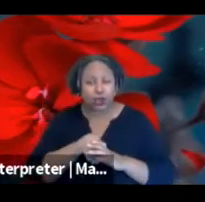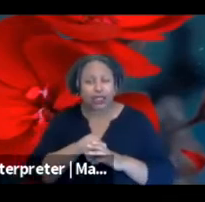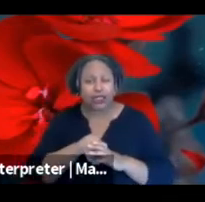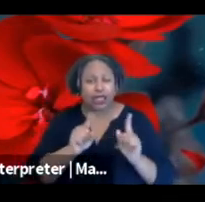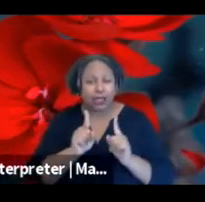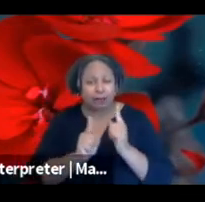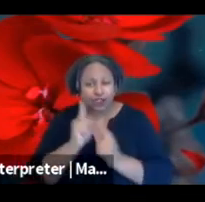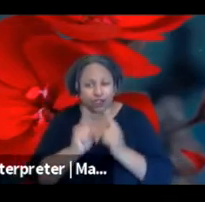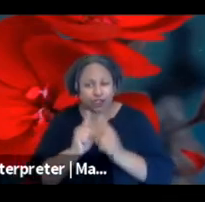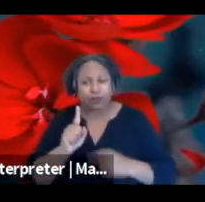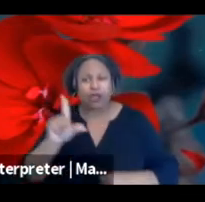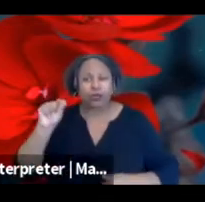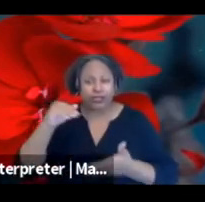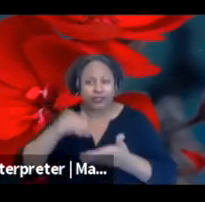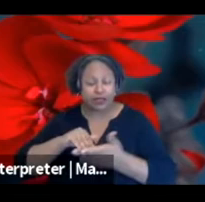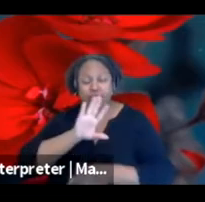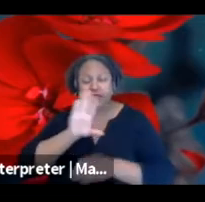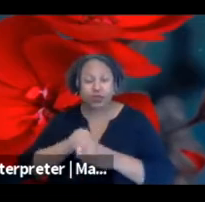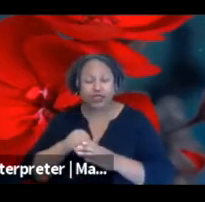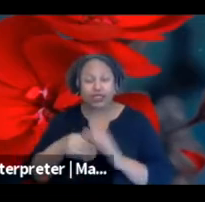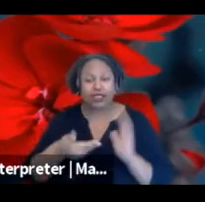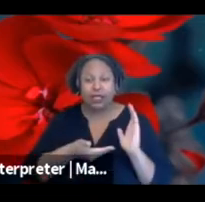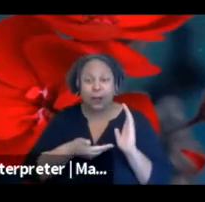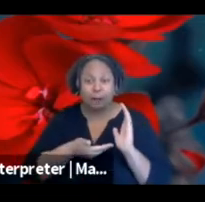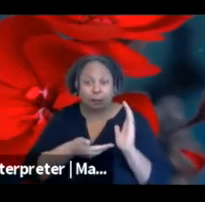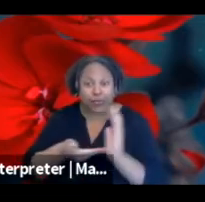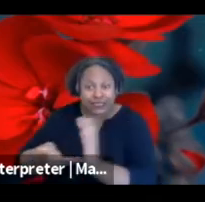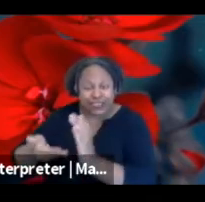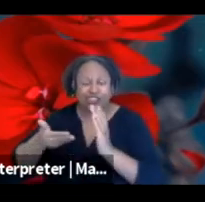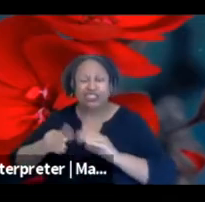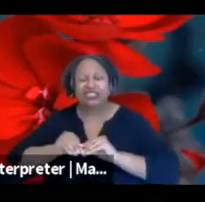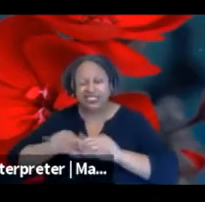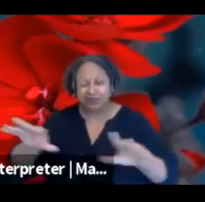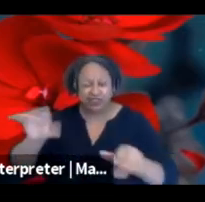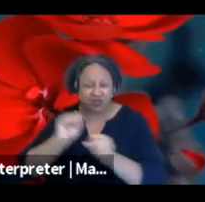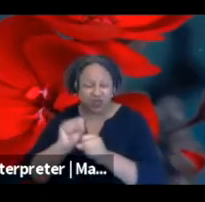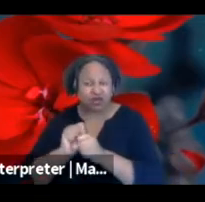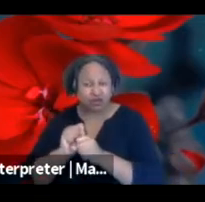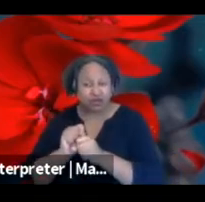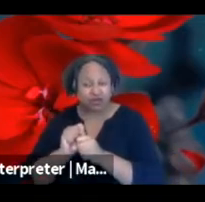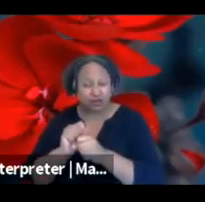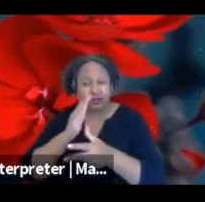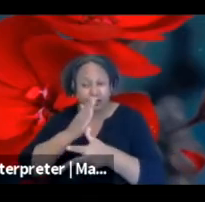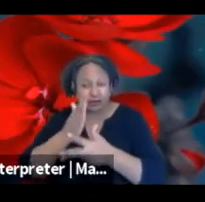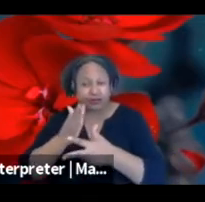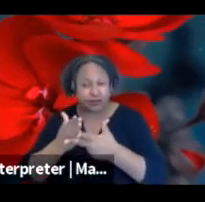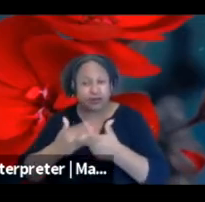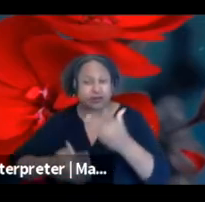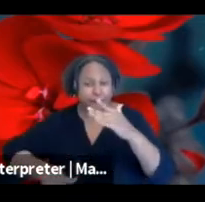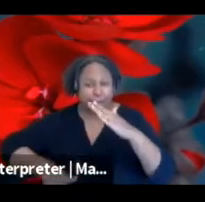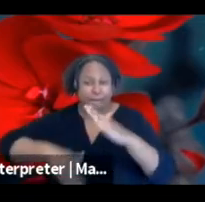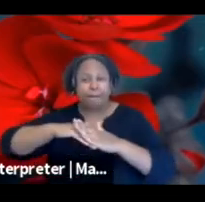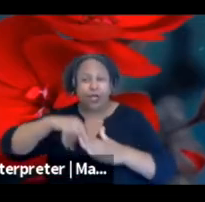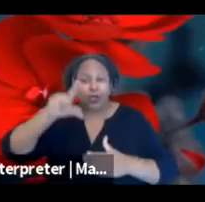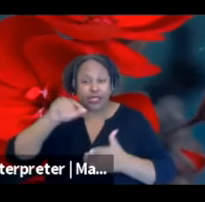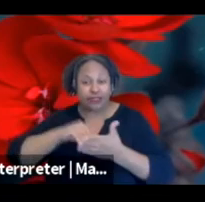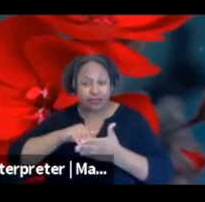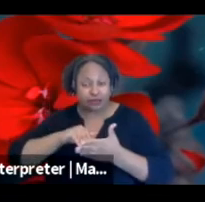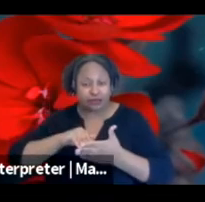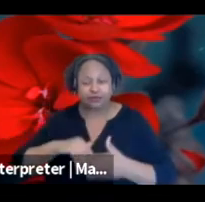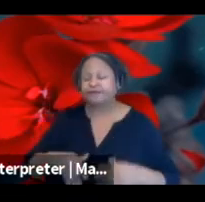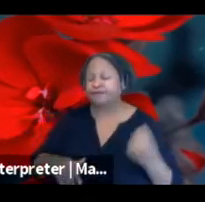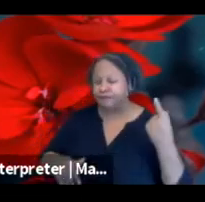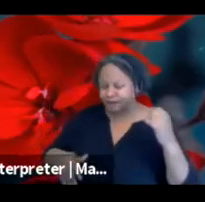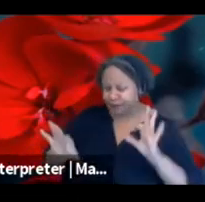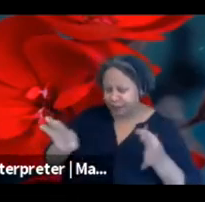presentation and dissemination of work component? So the highest total amount is 20K for the presentation